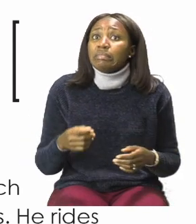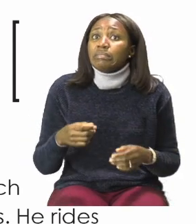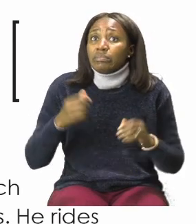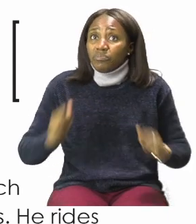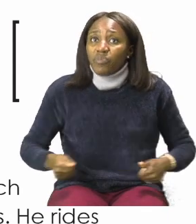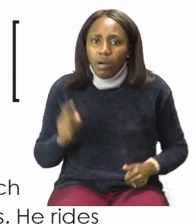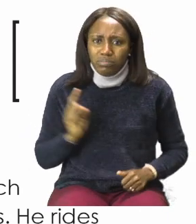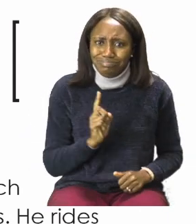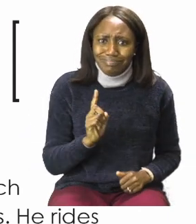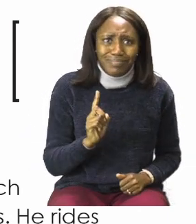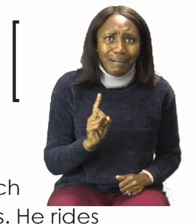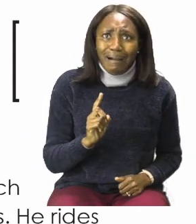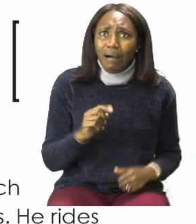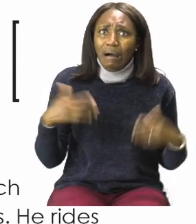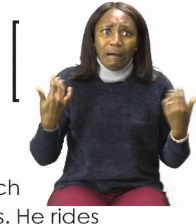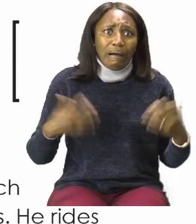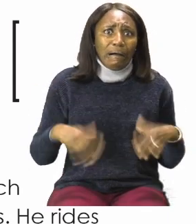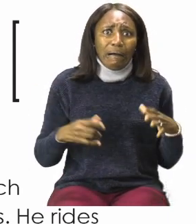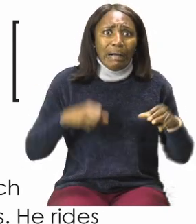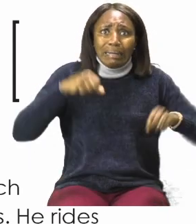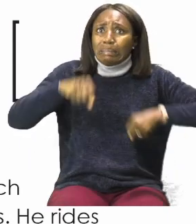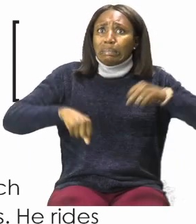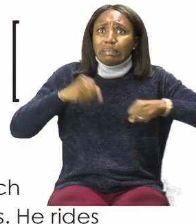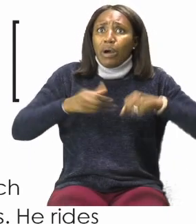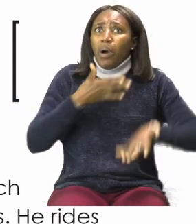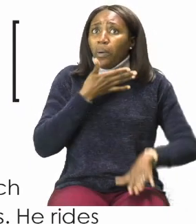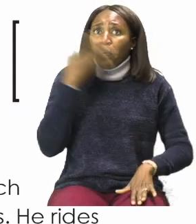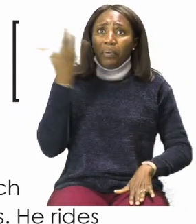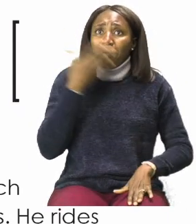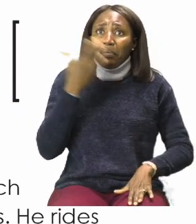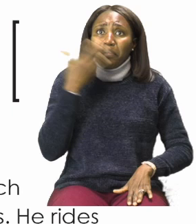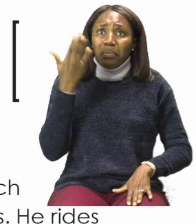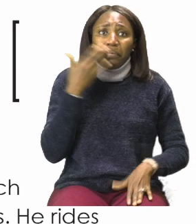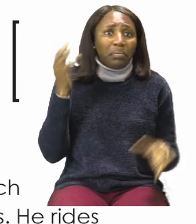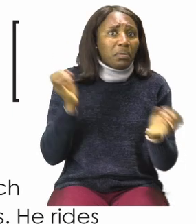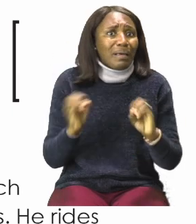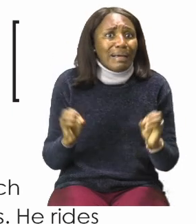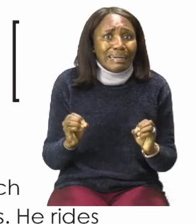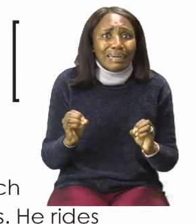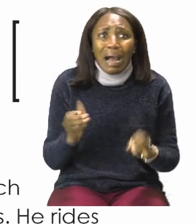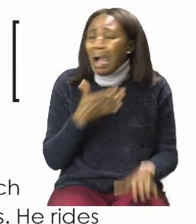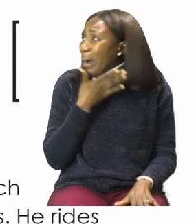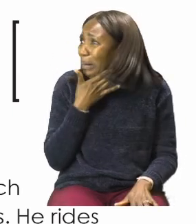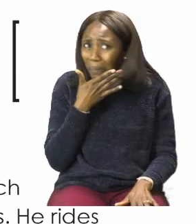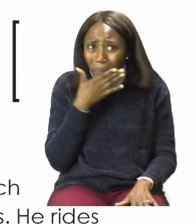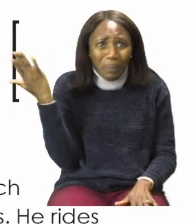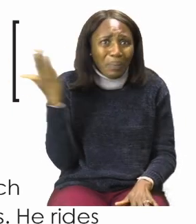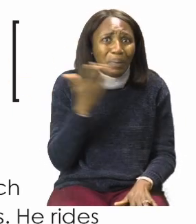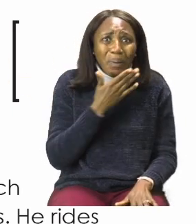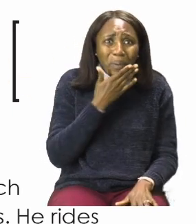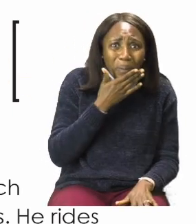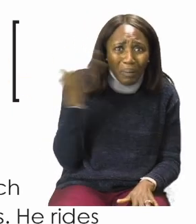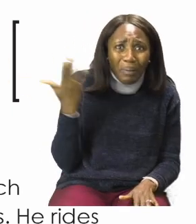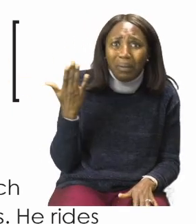his bicycle was gone. It's gone! It's gone! Someone